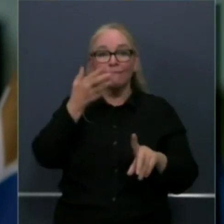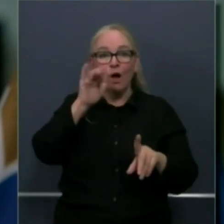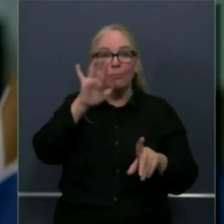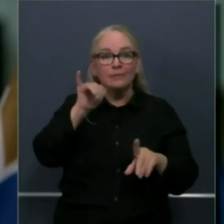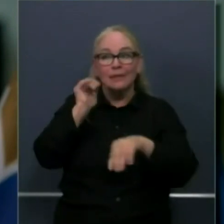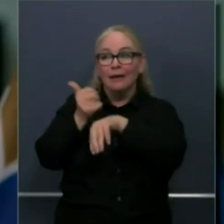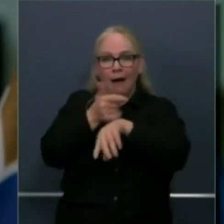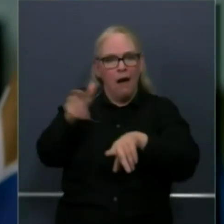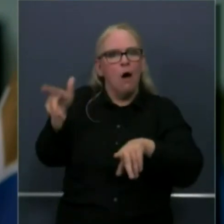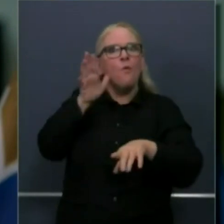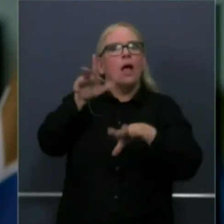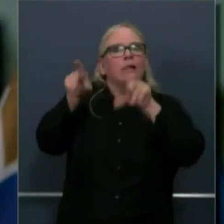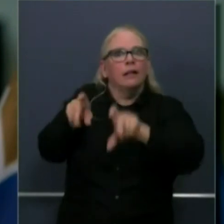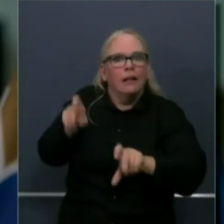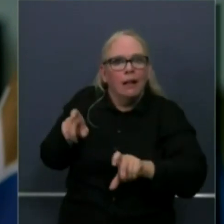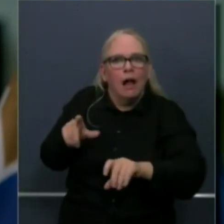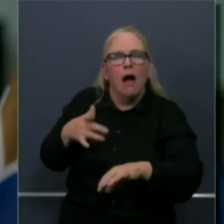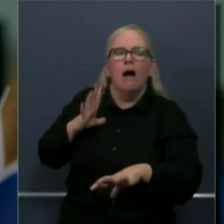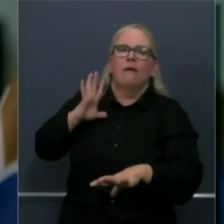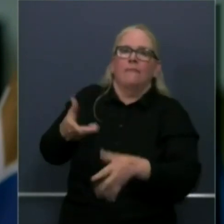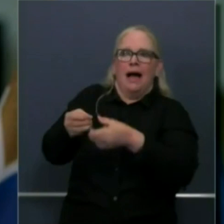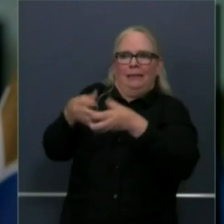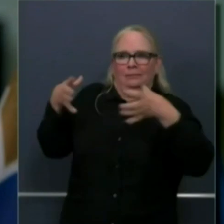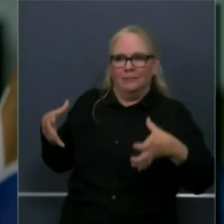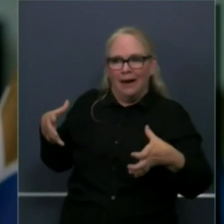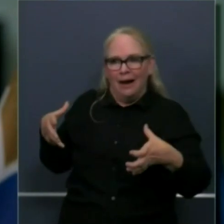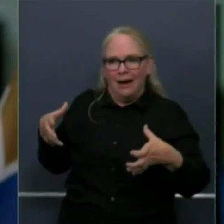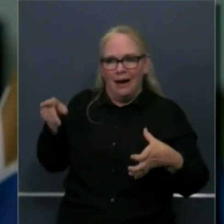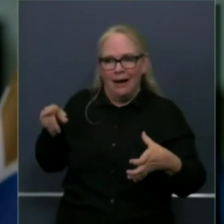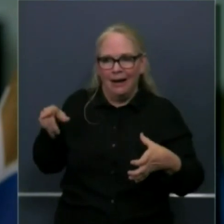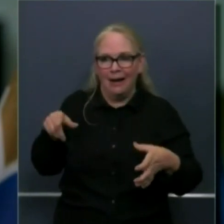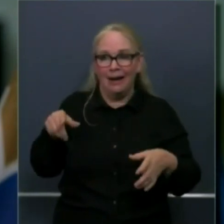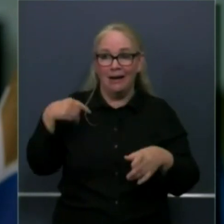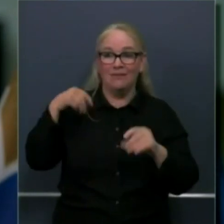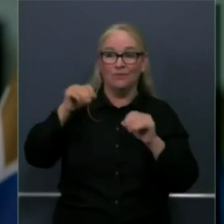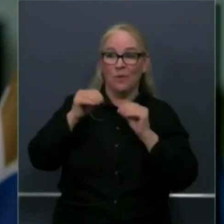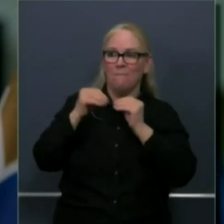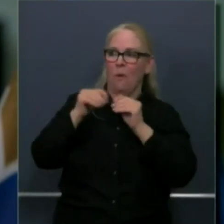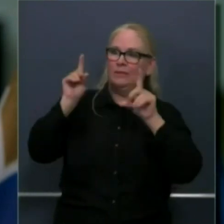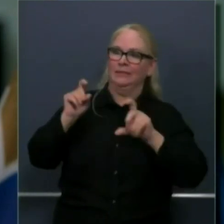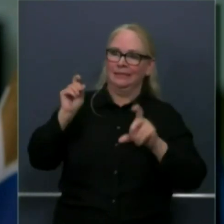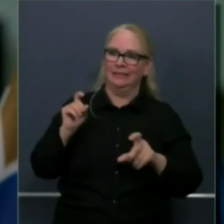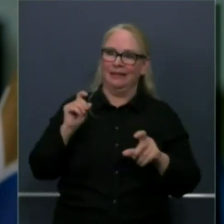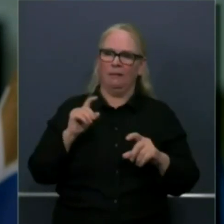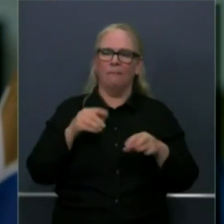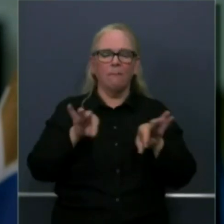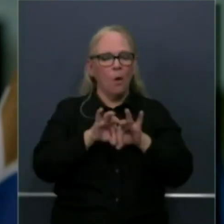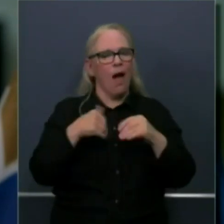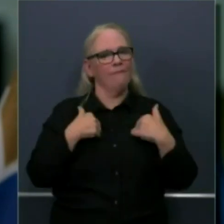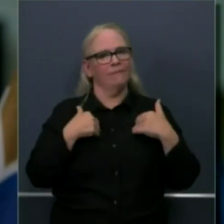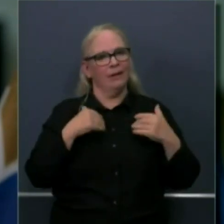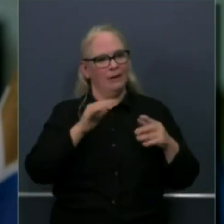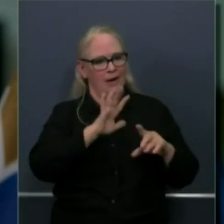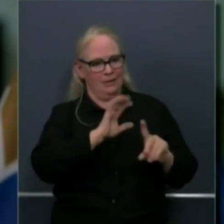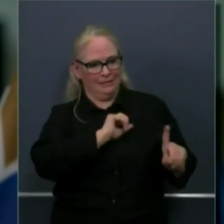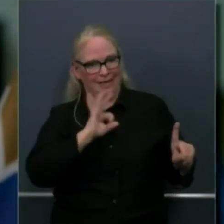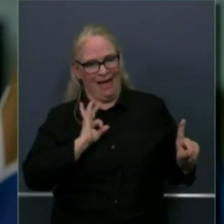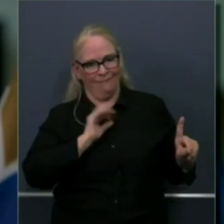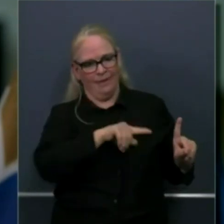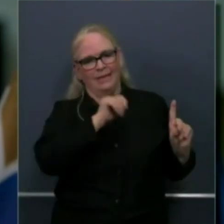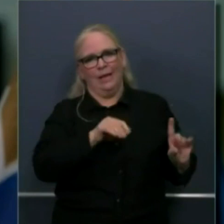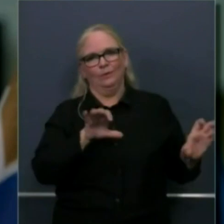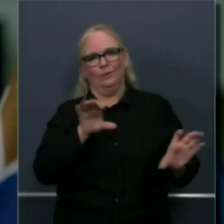to get more support for tracing isolation and quarantine and continue to develop the kind of dynamic